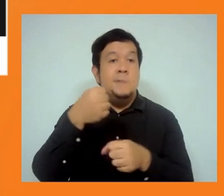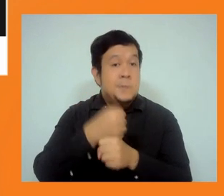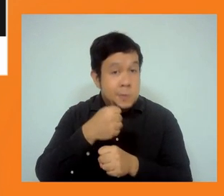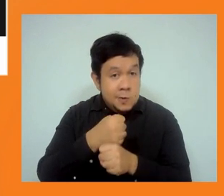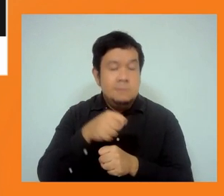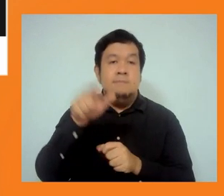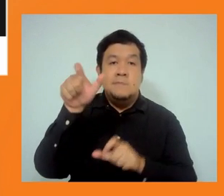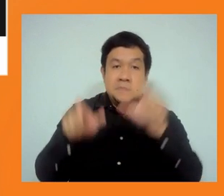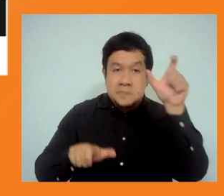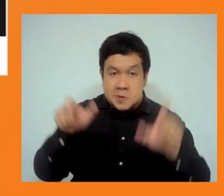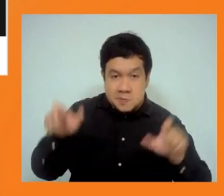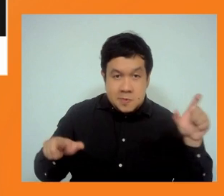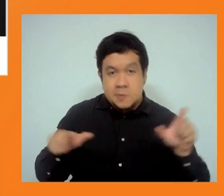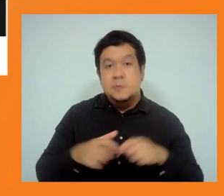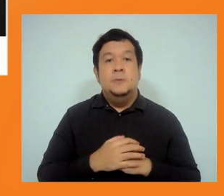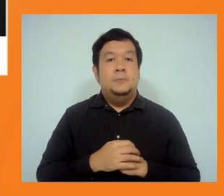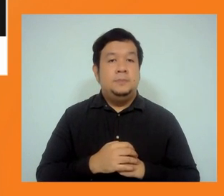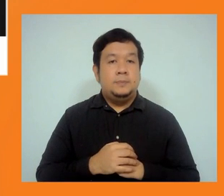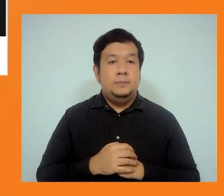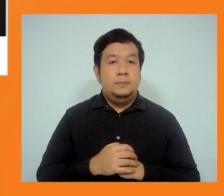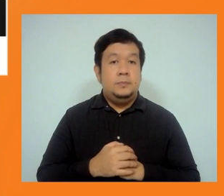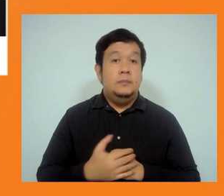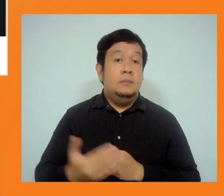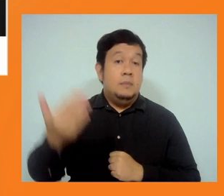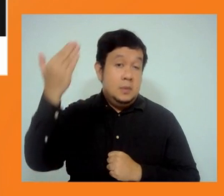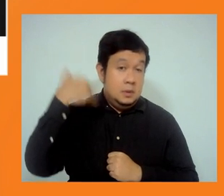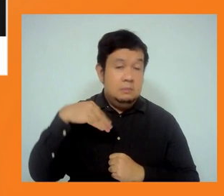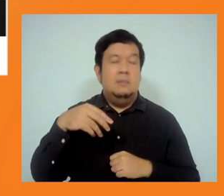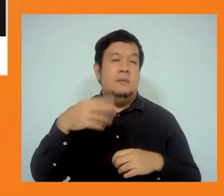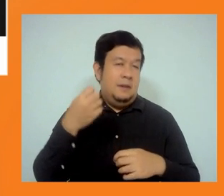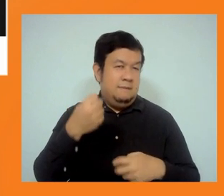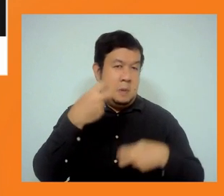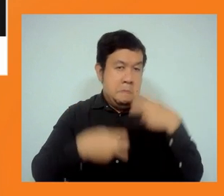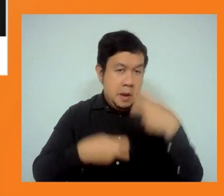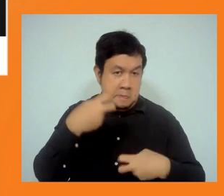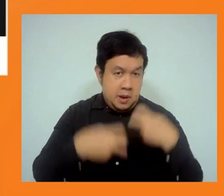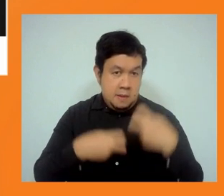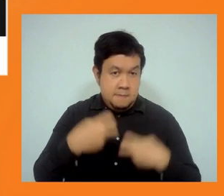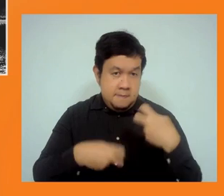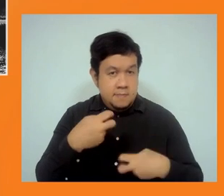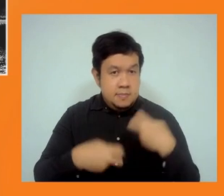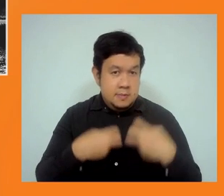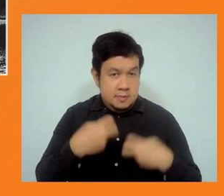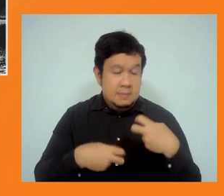there's always a problem in having a very segmented approach on safeguards. Next.